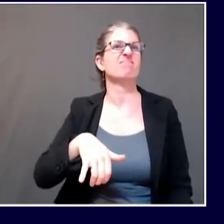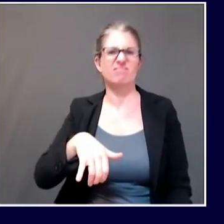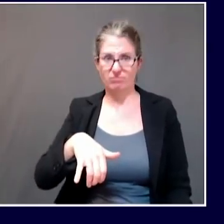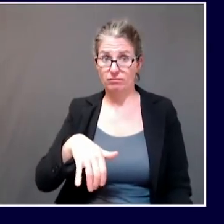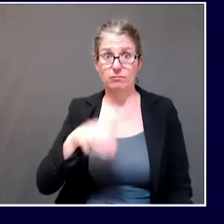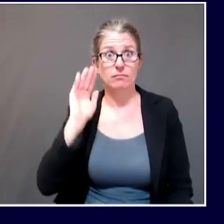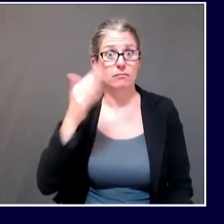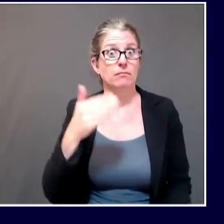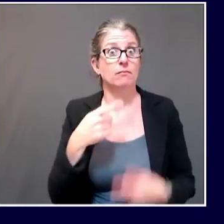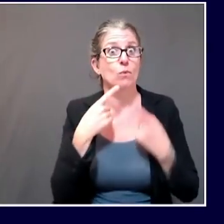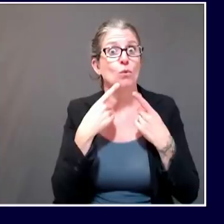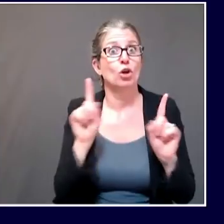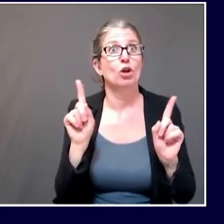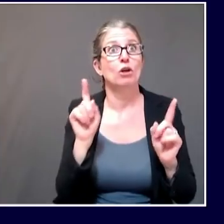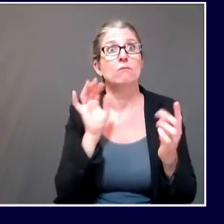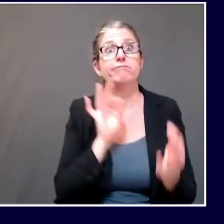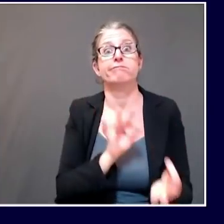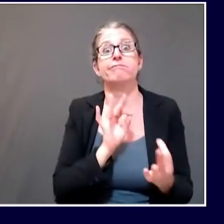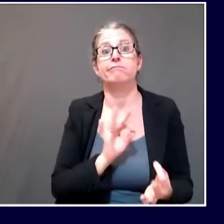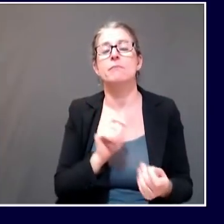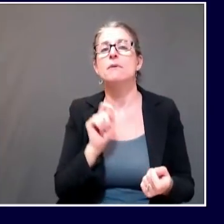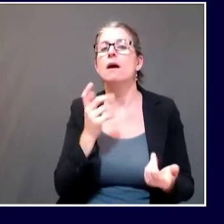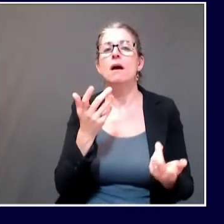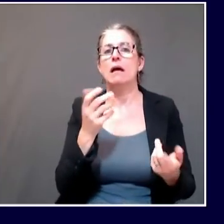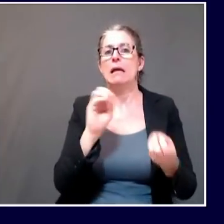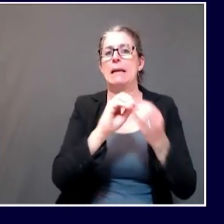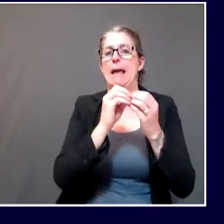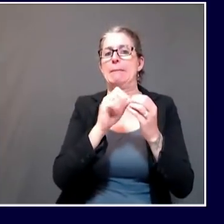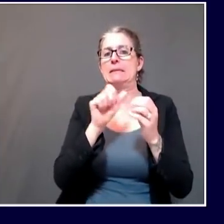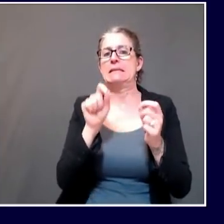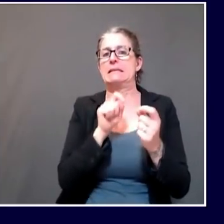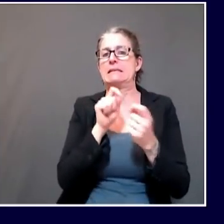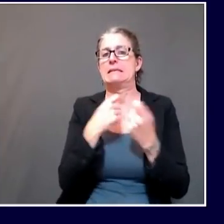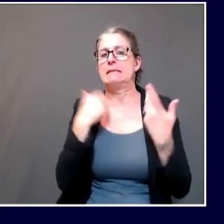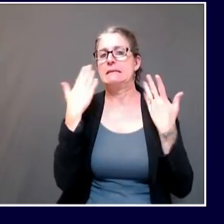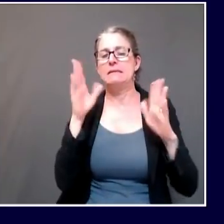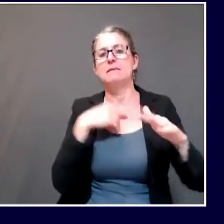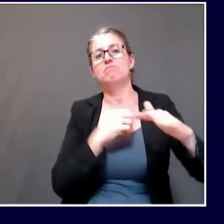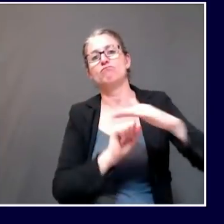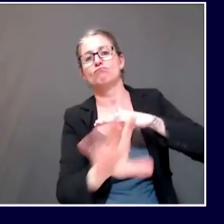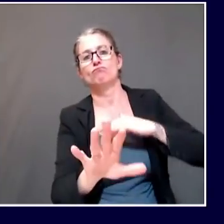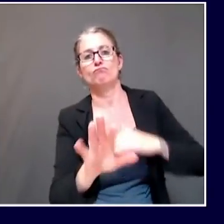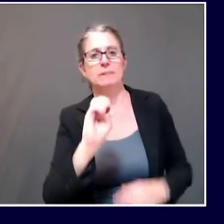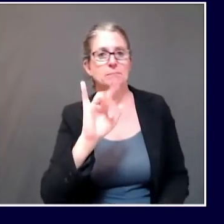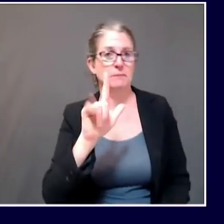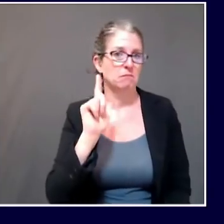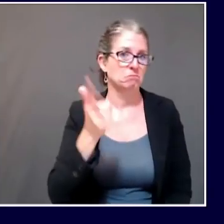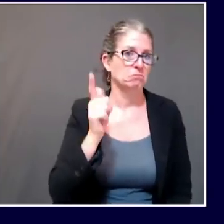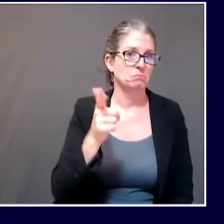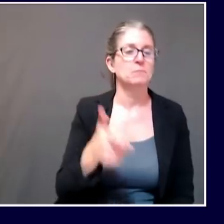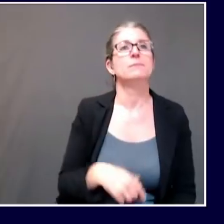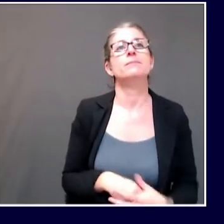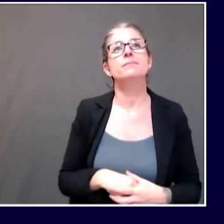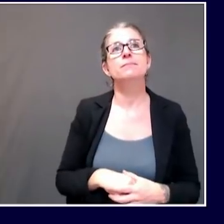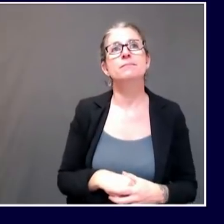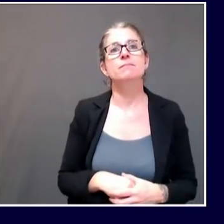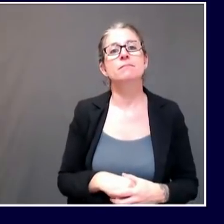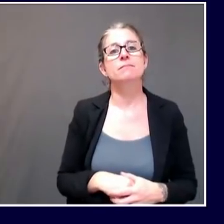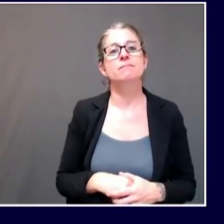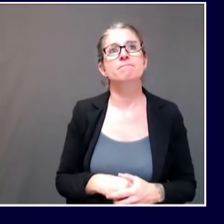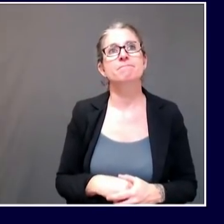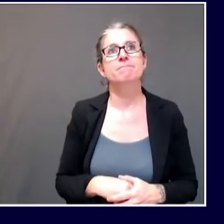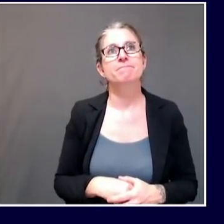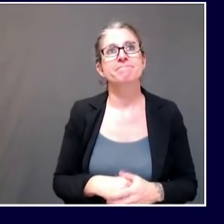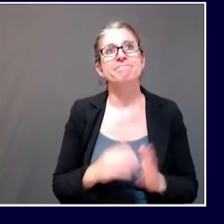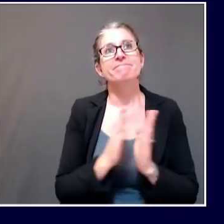we'll get you the exact numbers of how many clients were served at each one and in an, and in the aggregate. Um, it's too early to